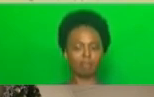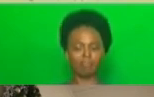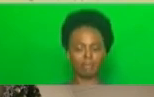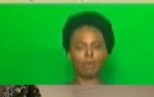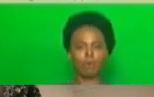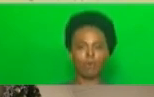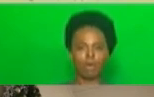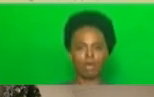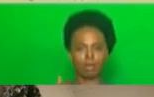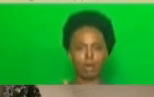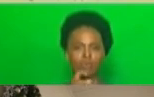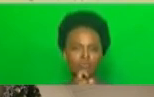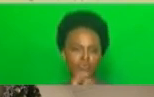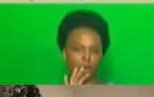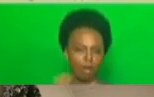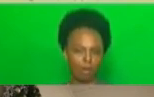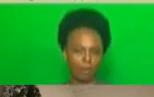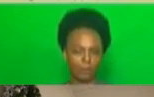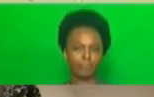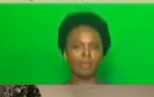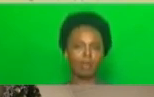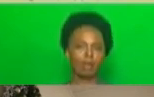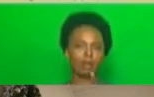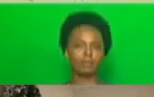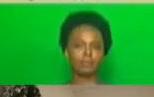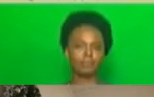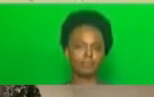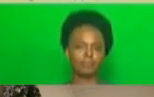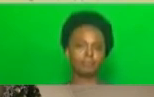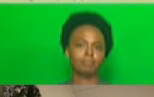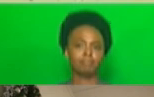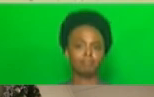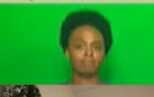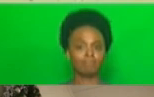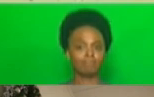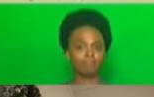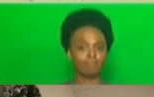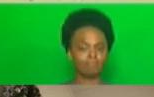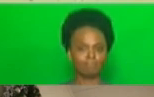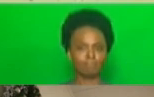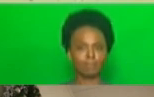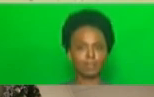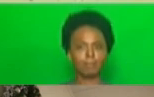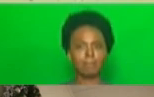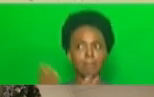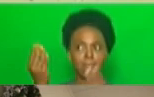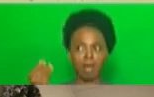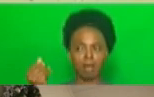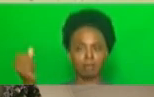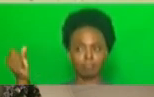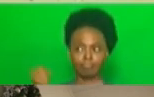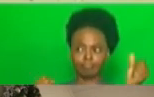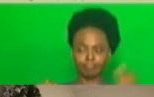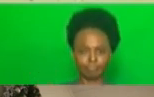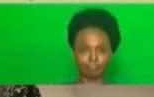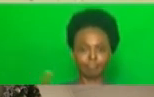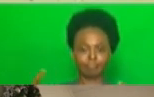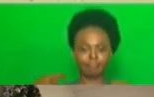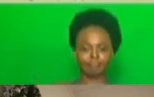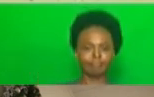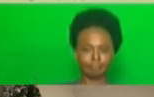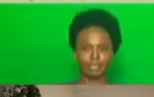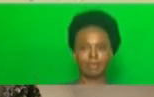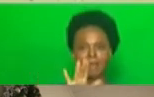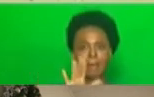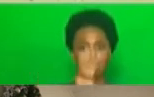our country. A joint fund of 500 million rand will